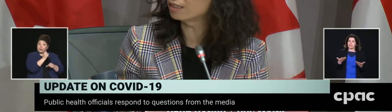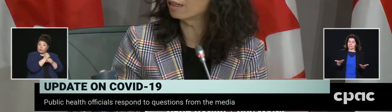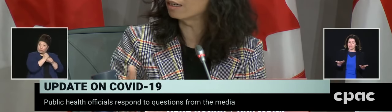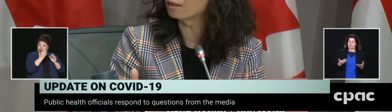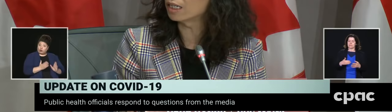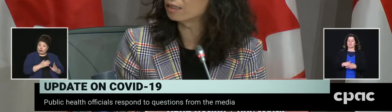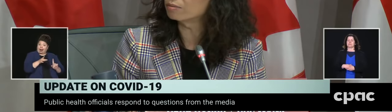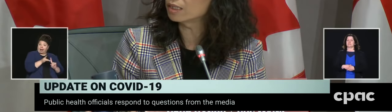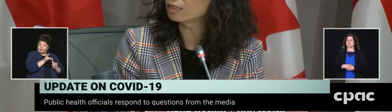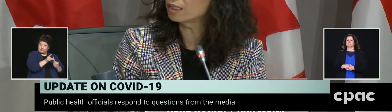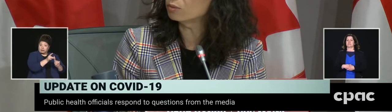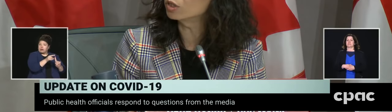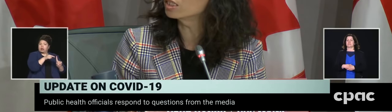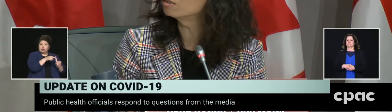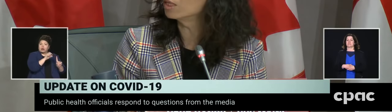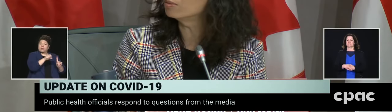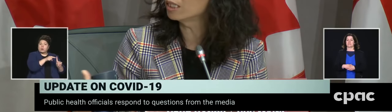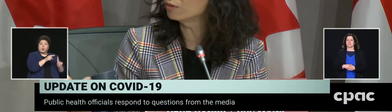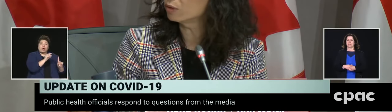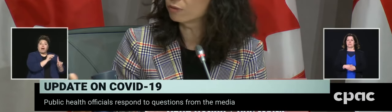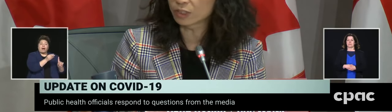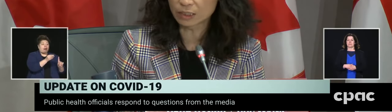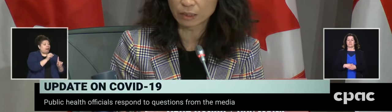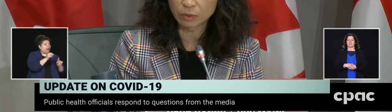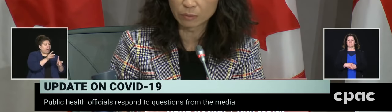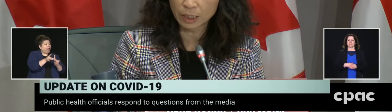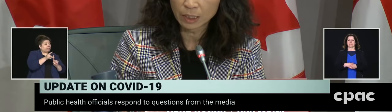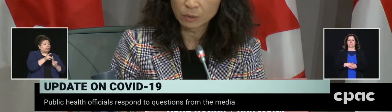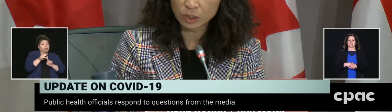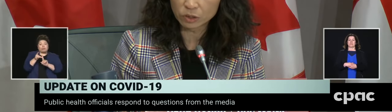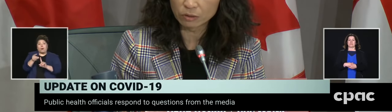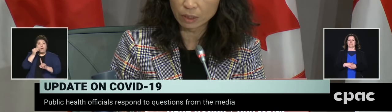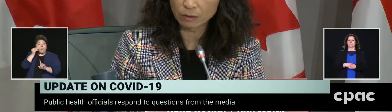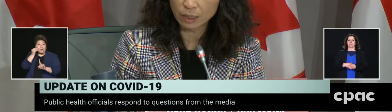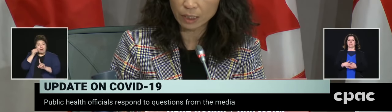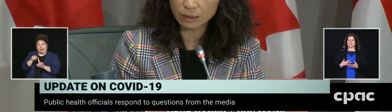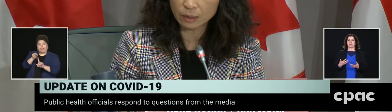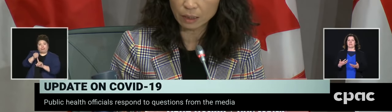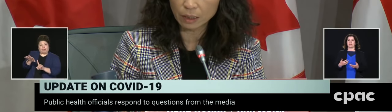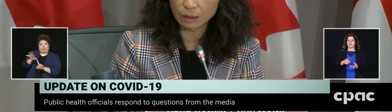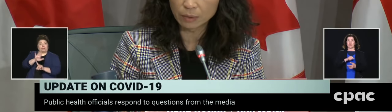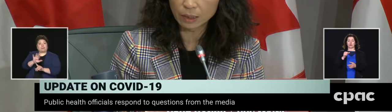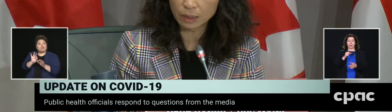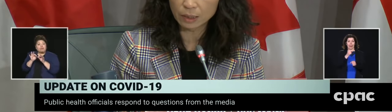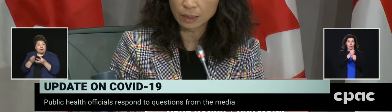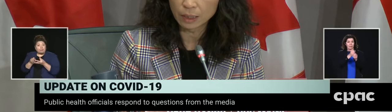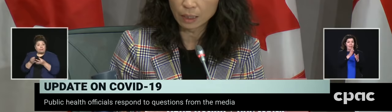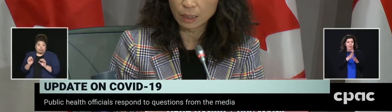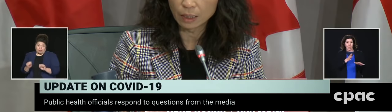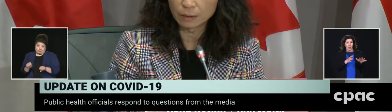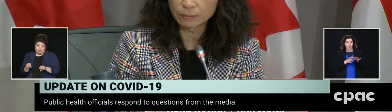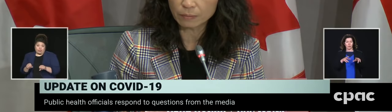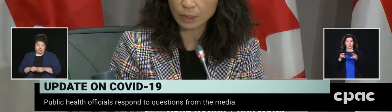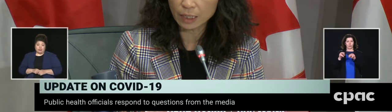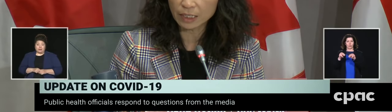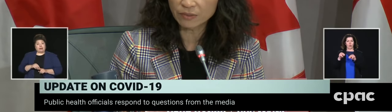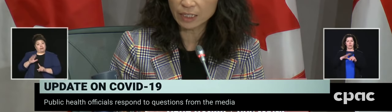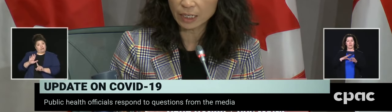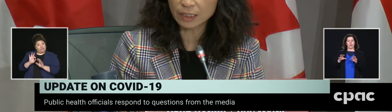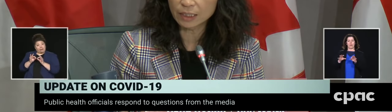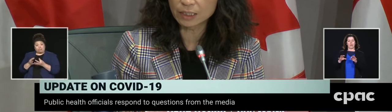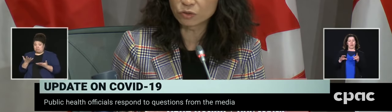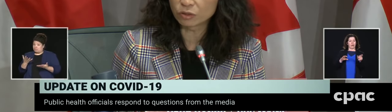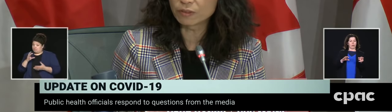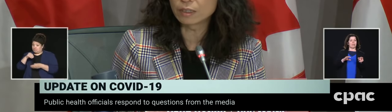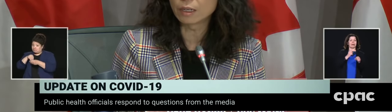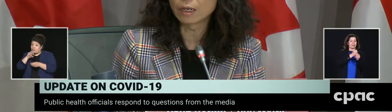families the workers might be living with, for example, but we do know that the case